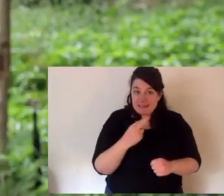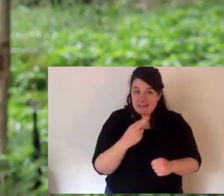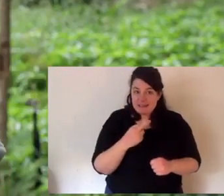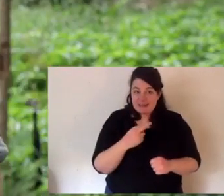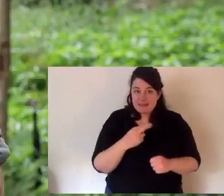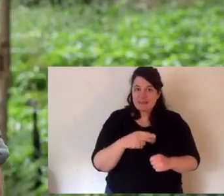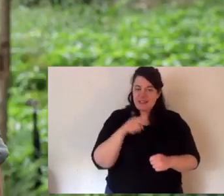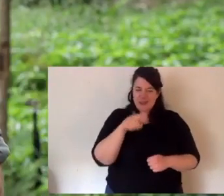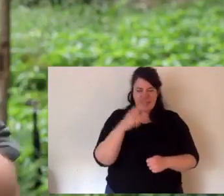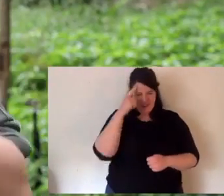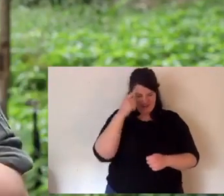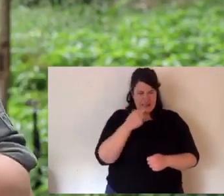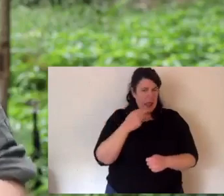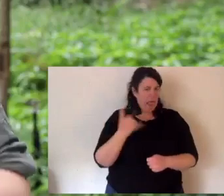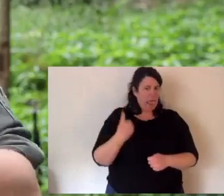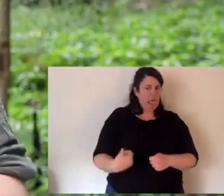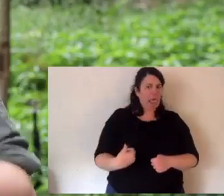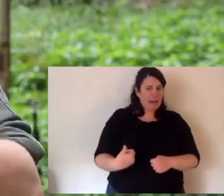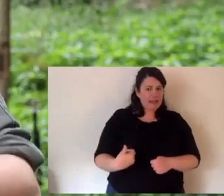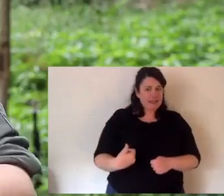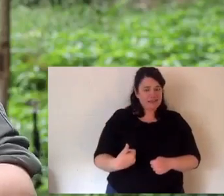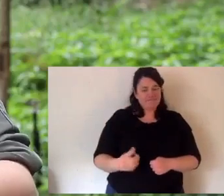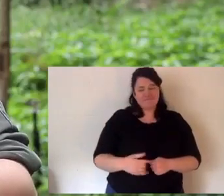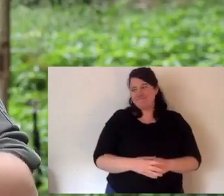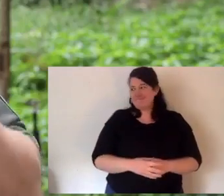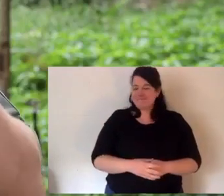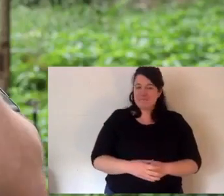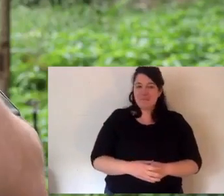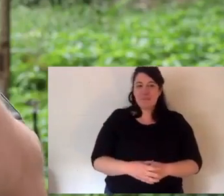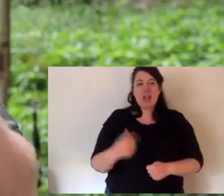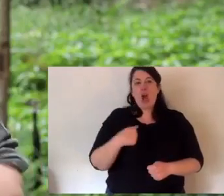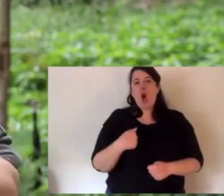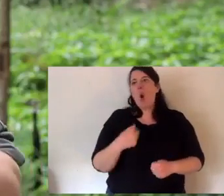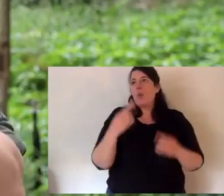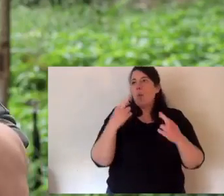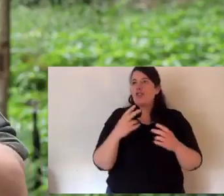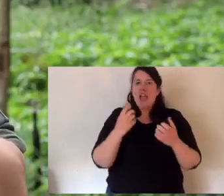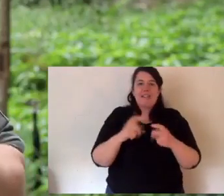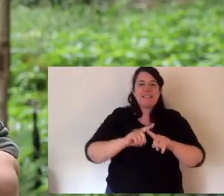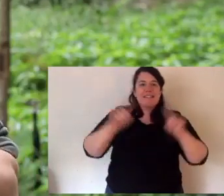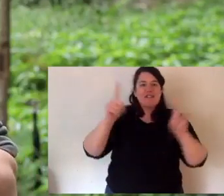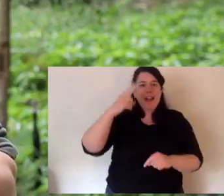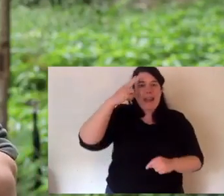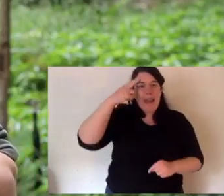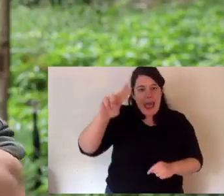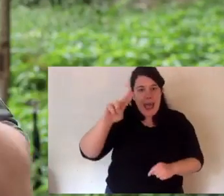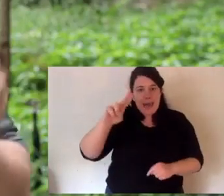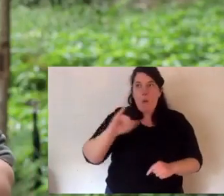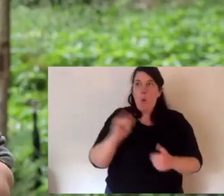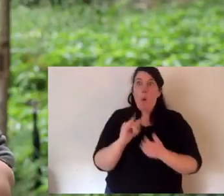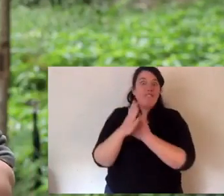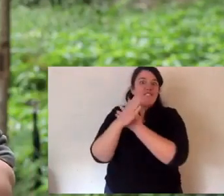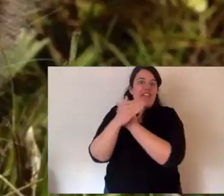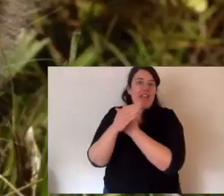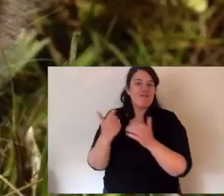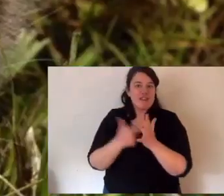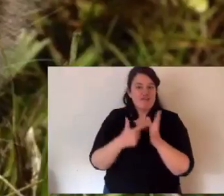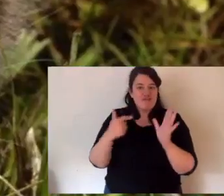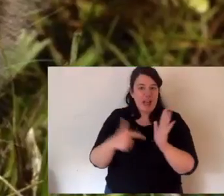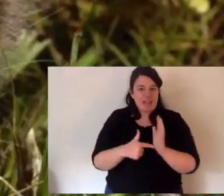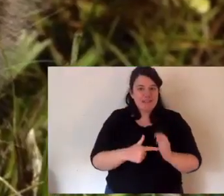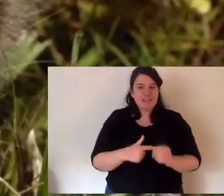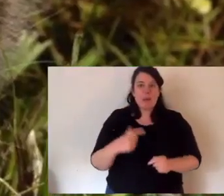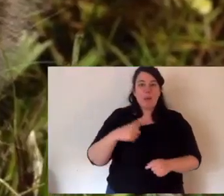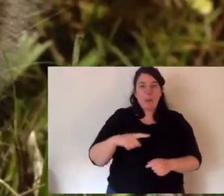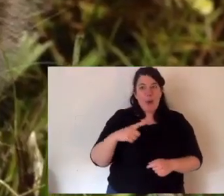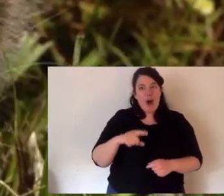they're right next door to Aussie Ark. Now, so little is known about the rat. And I just want to touch on that word, rat. I wish it